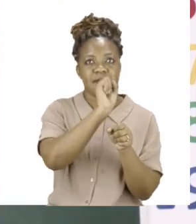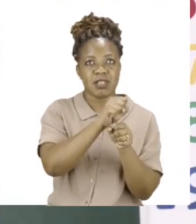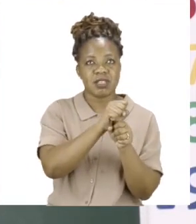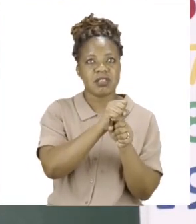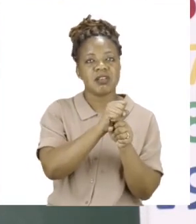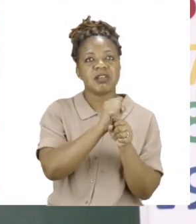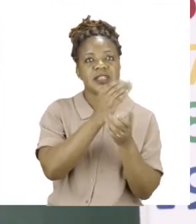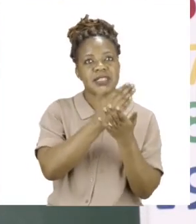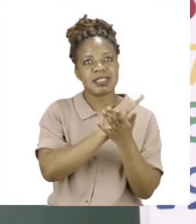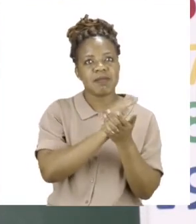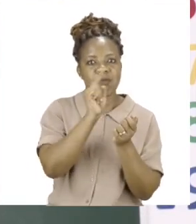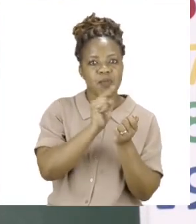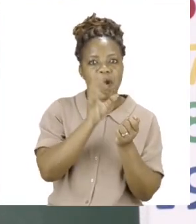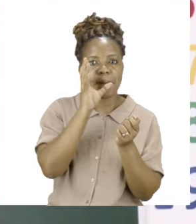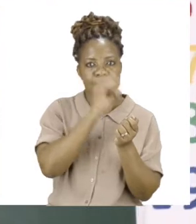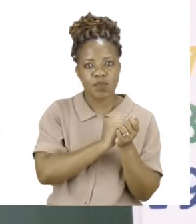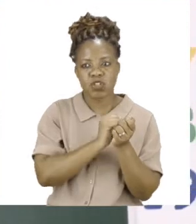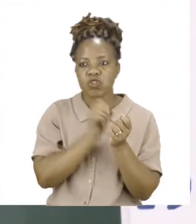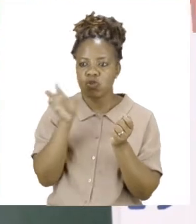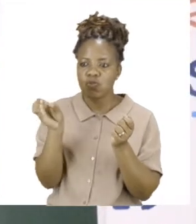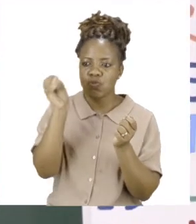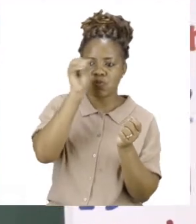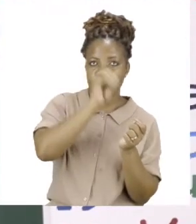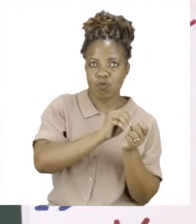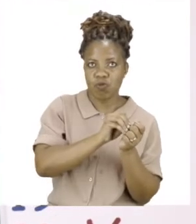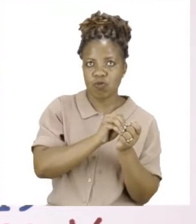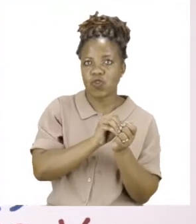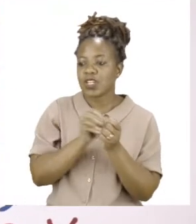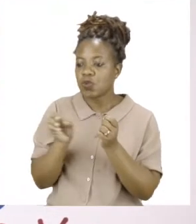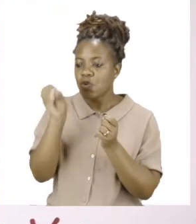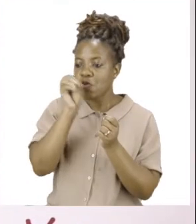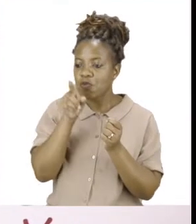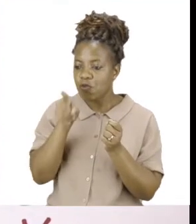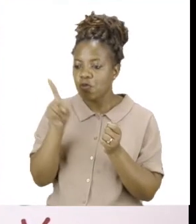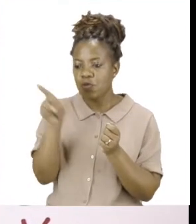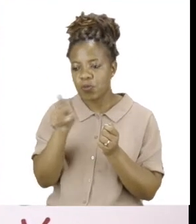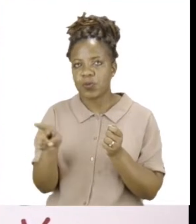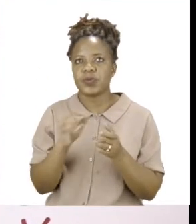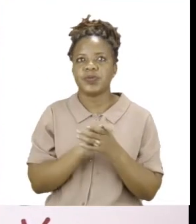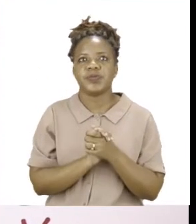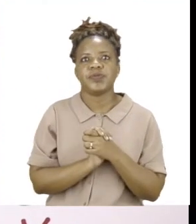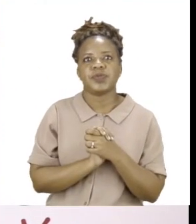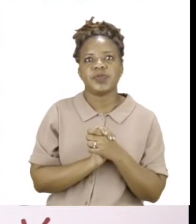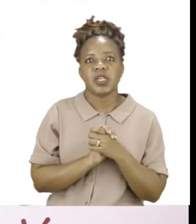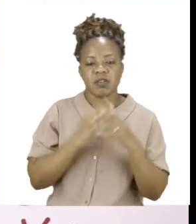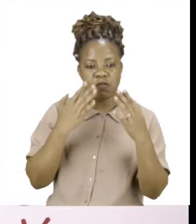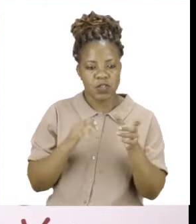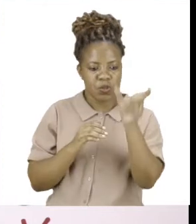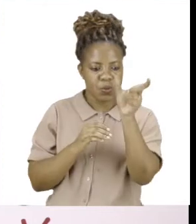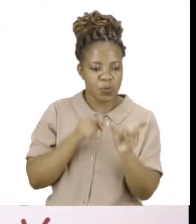Take your time with these ones. Have fun. Don't forget to add at the bottom and put your total answer.